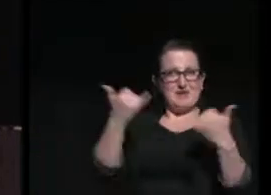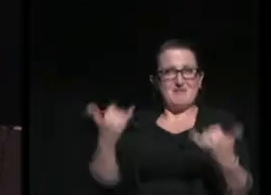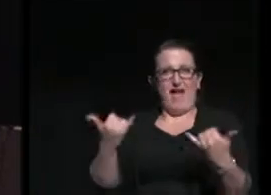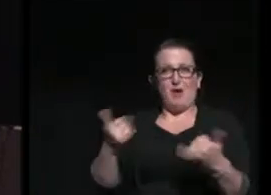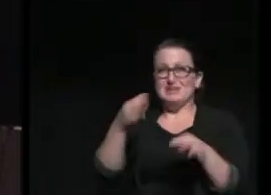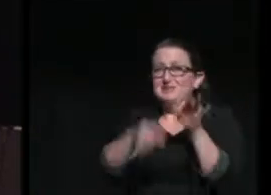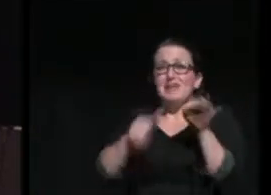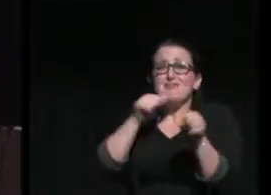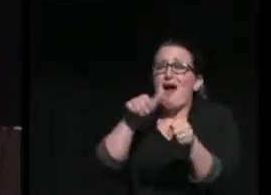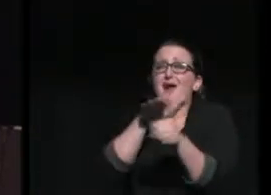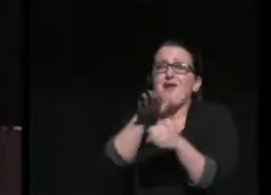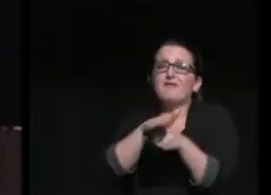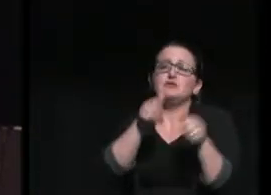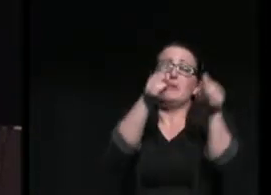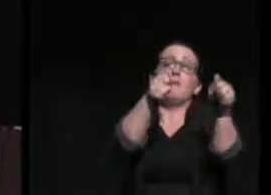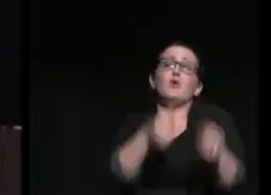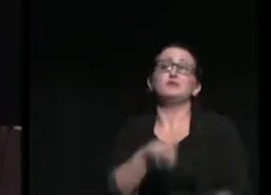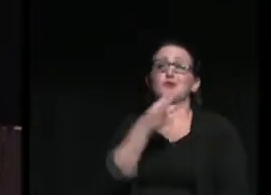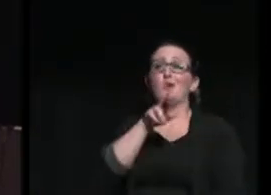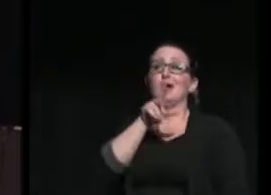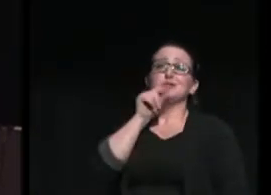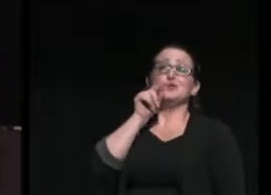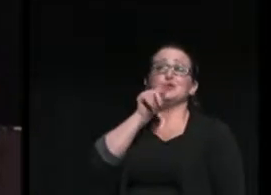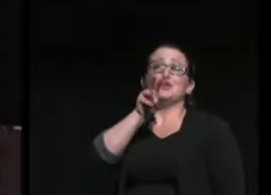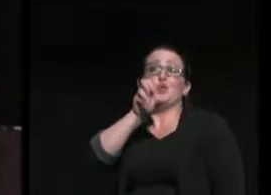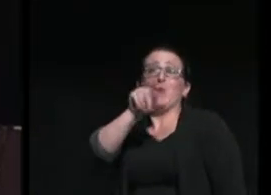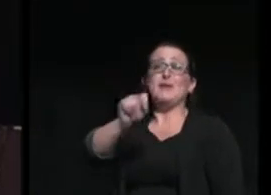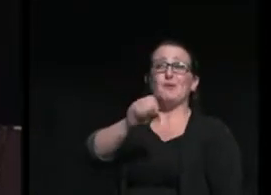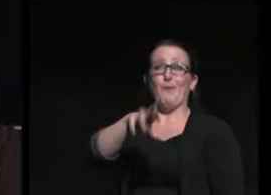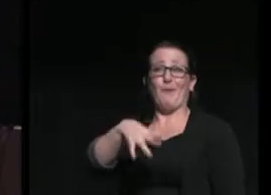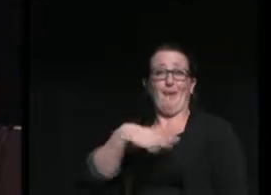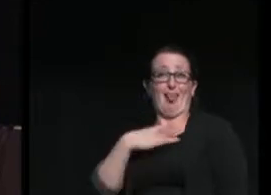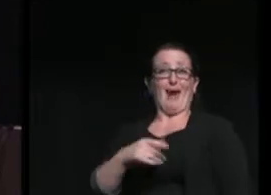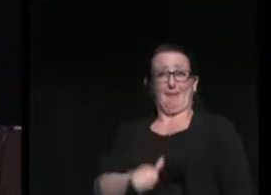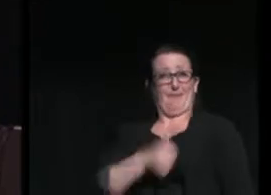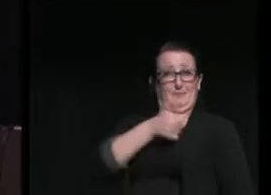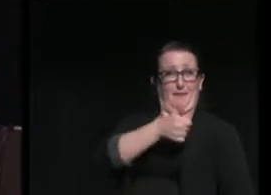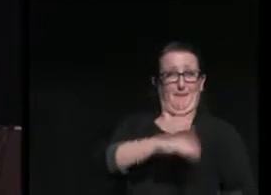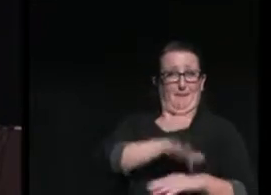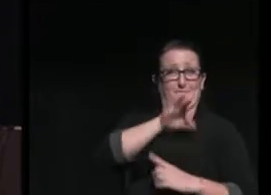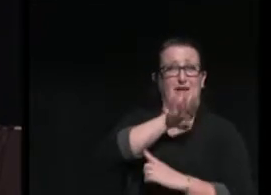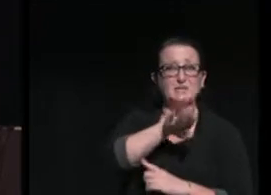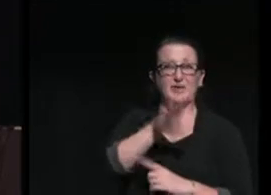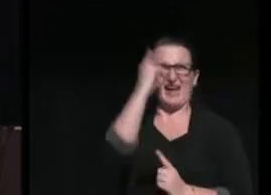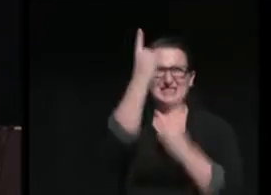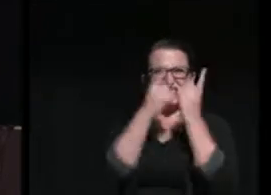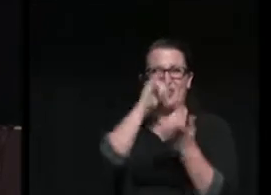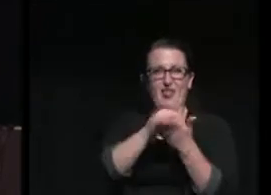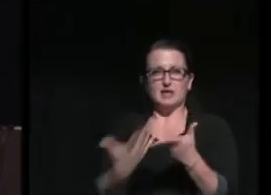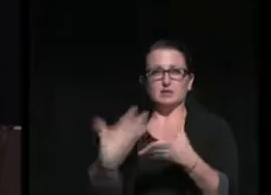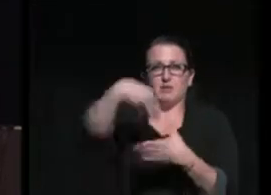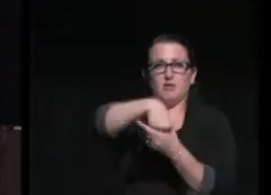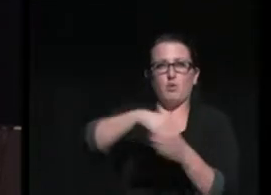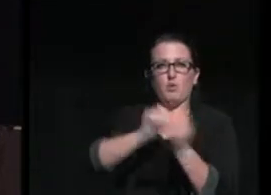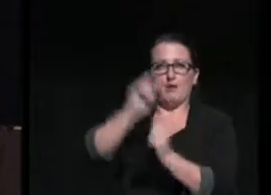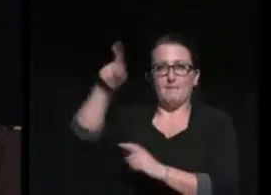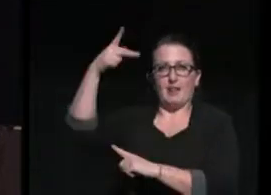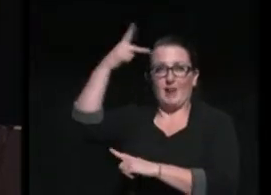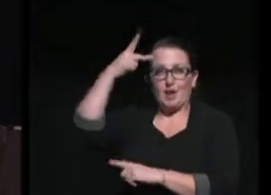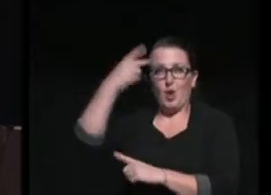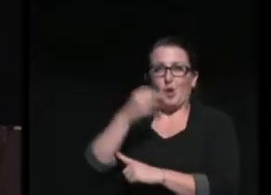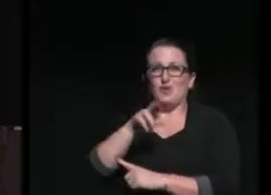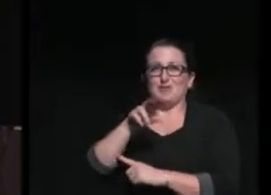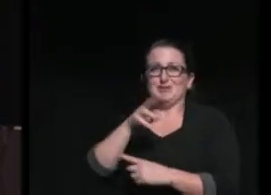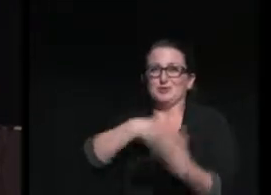enough to post or tweet or like and consider that as actual participation in our cultural, political, or social